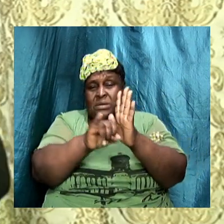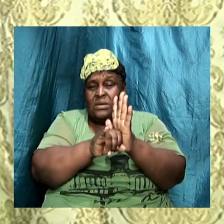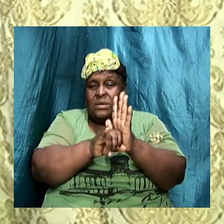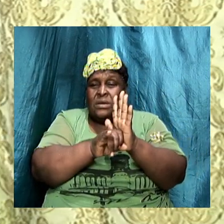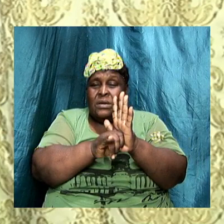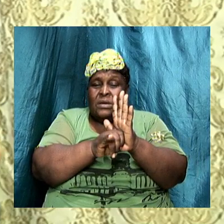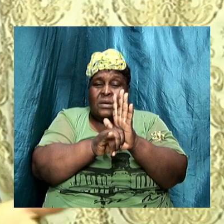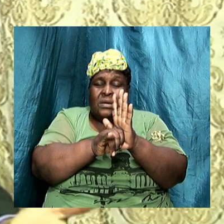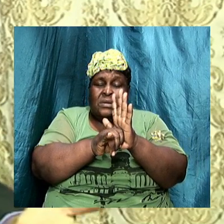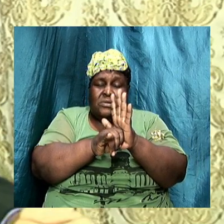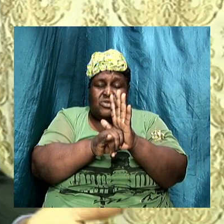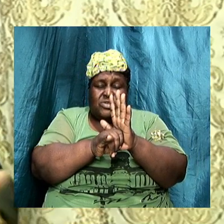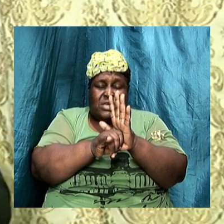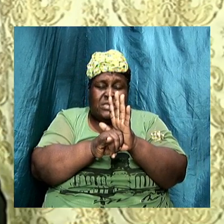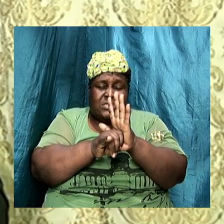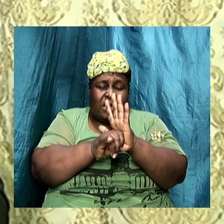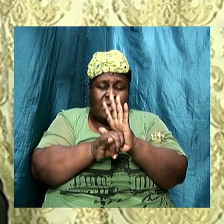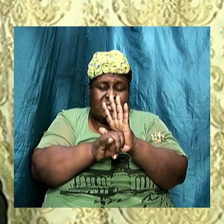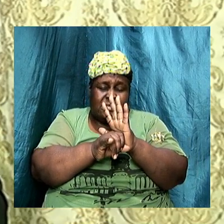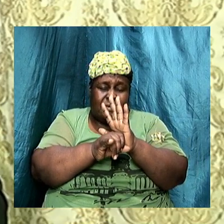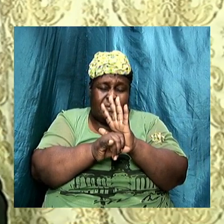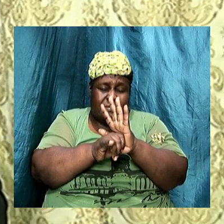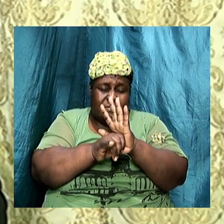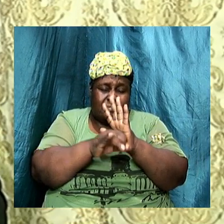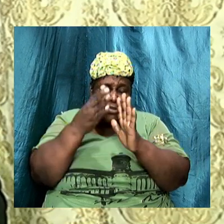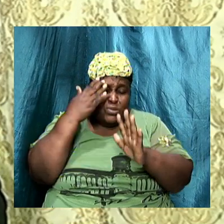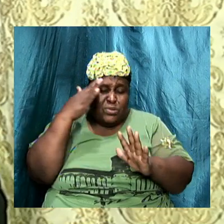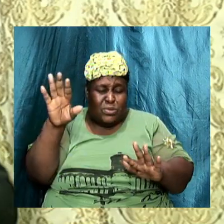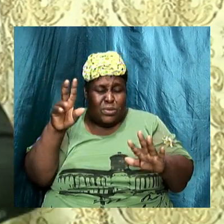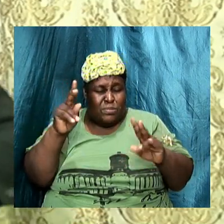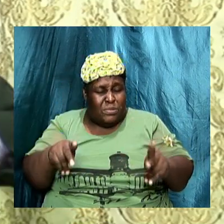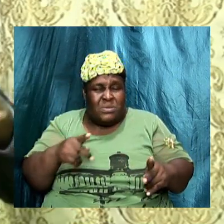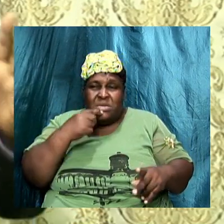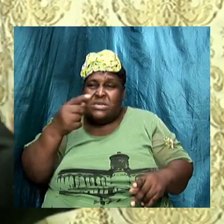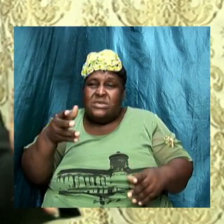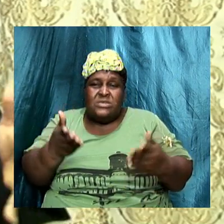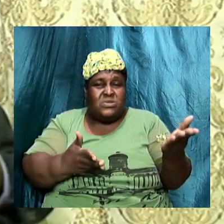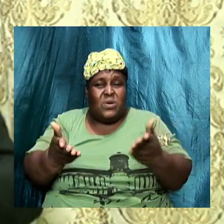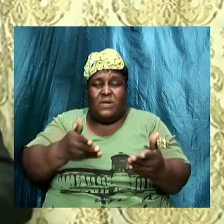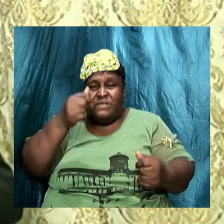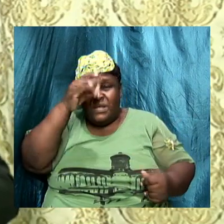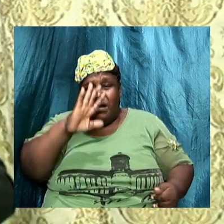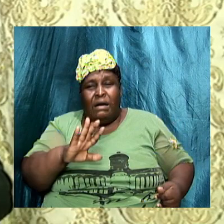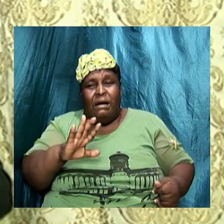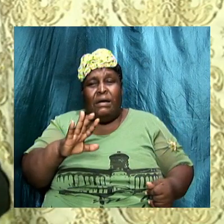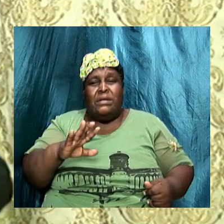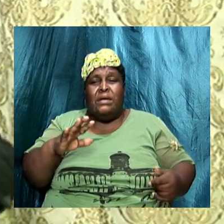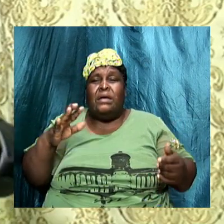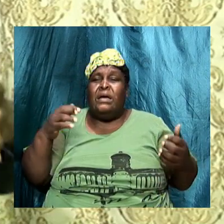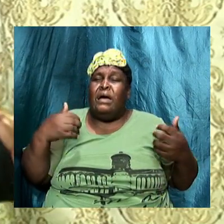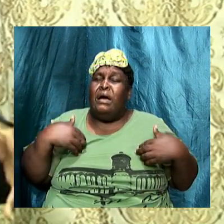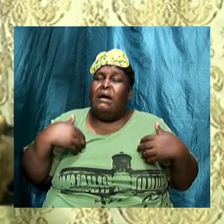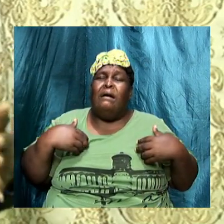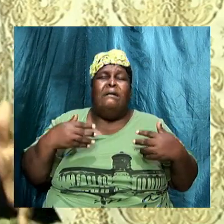I don't know a person serving God and them say they go to a altar they have the Holy Ghost there